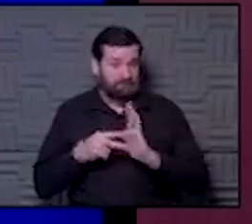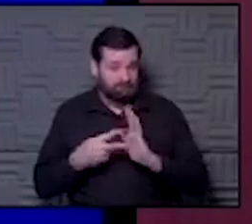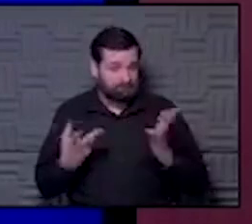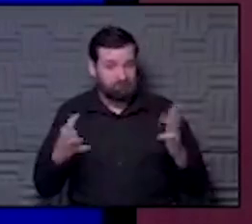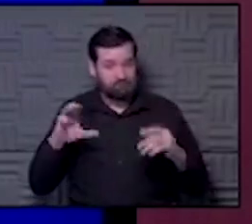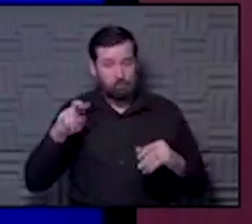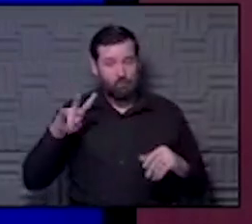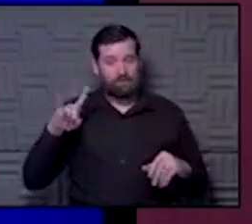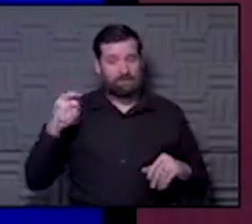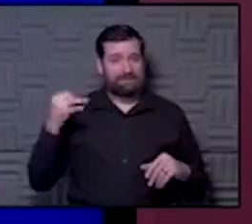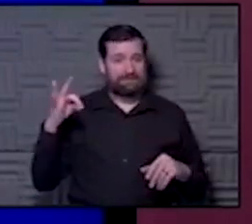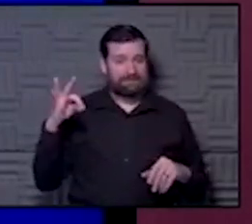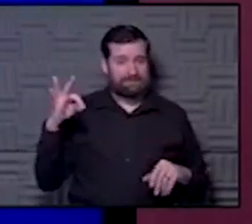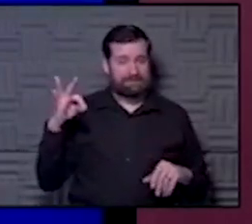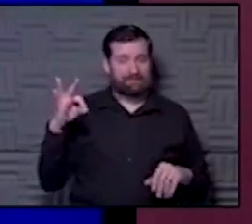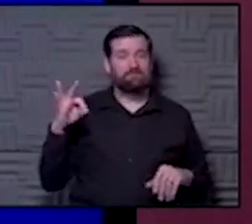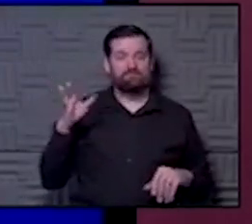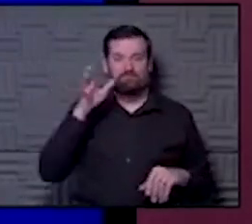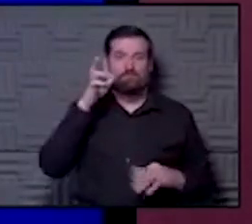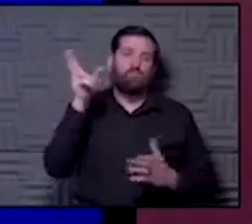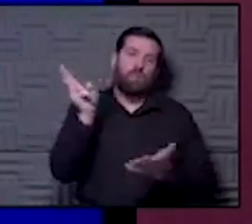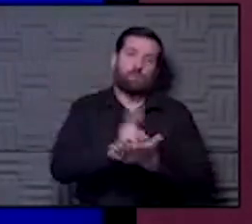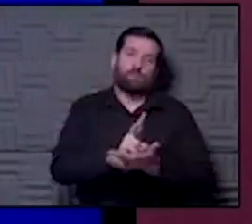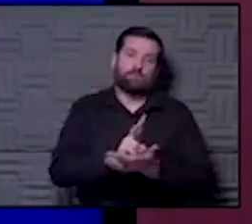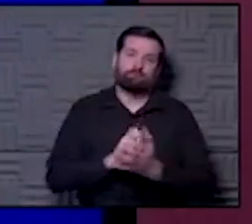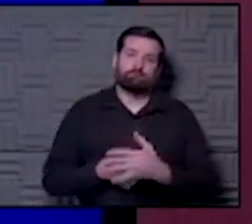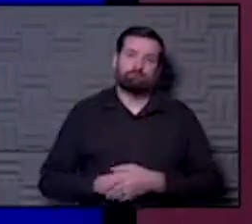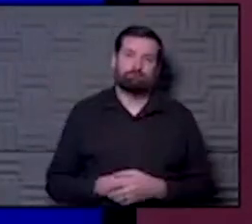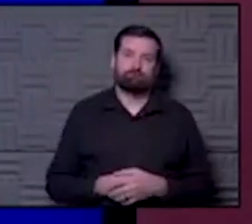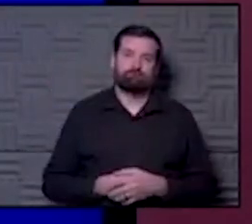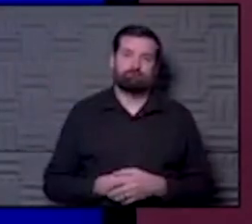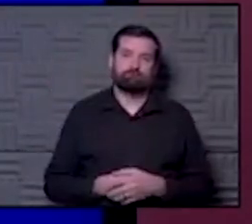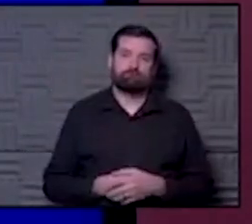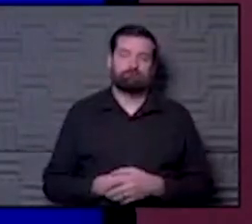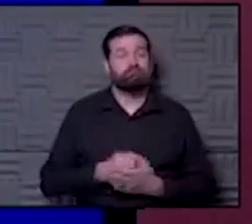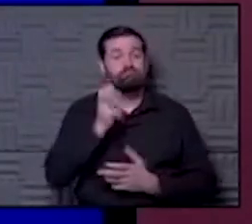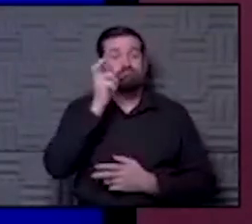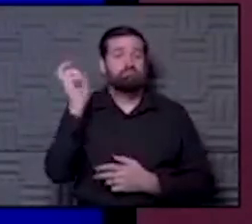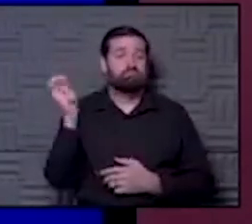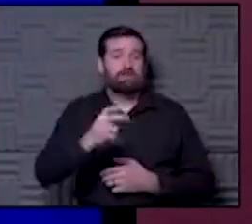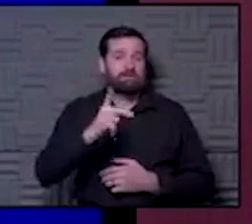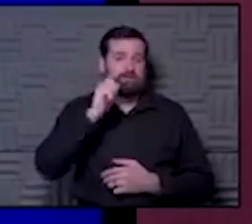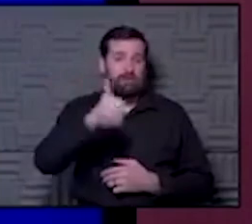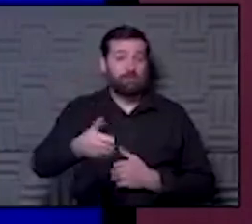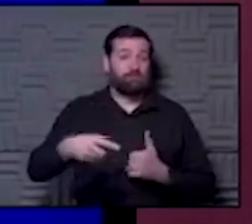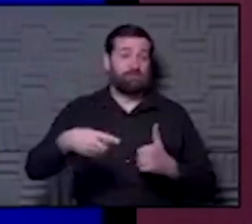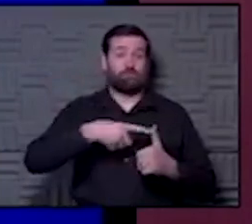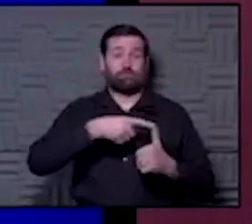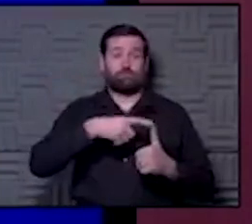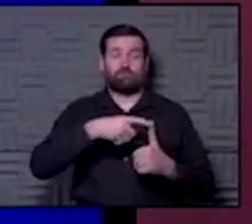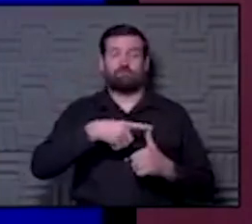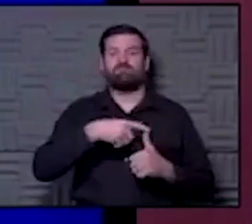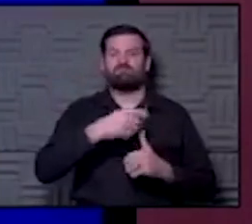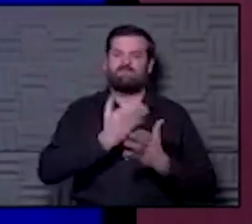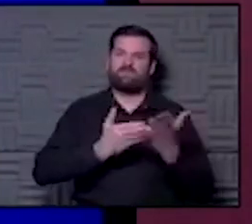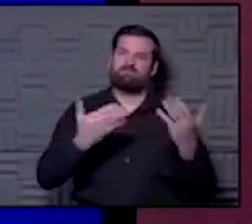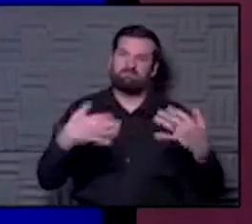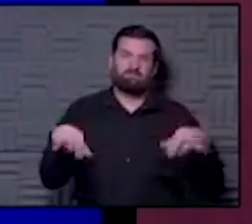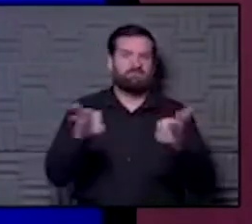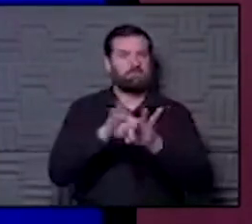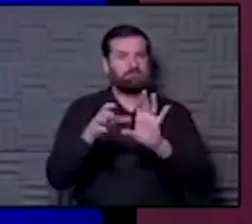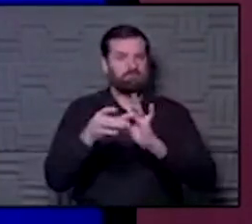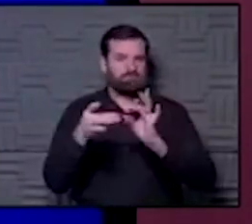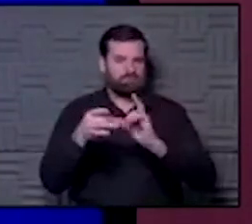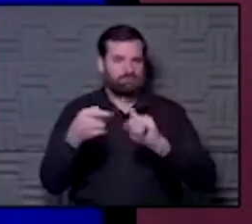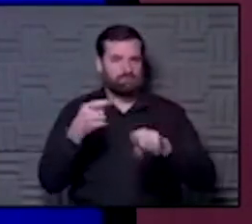COVID-19, that it loses this game. So we'll be back tomorrow. But first, let's hear some really important words of